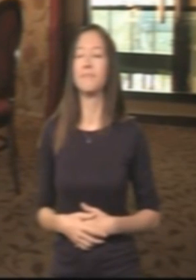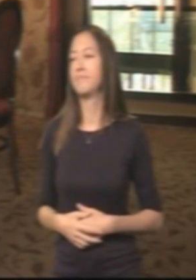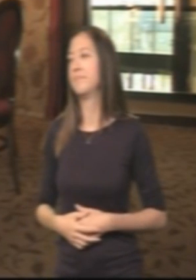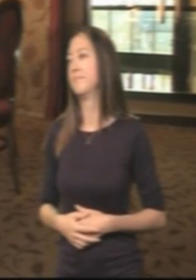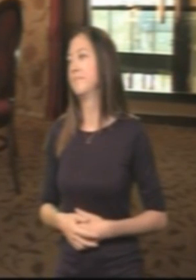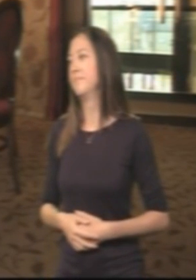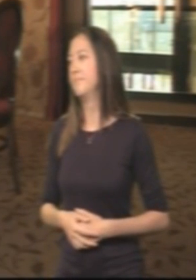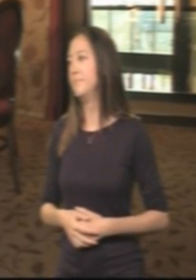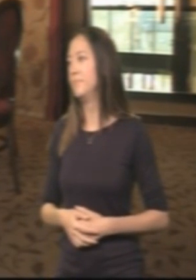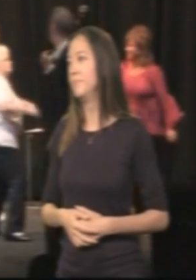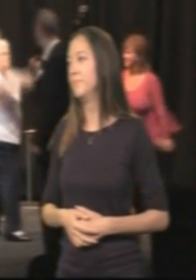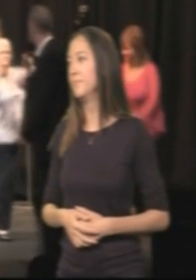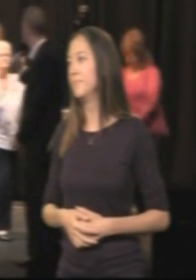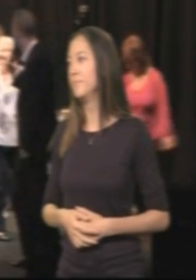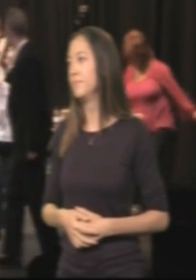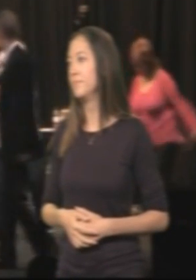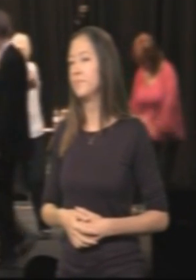it's later on that that's happened.